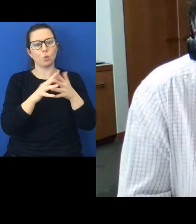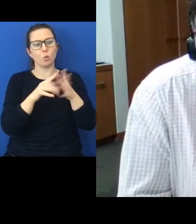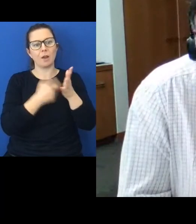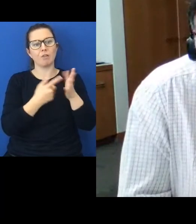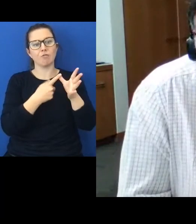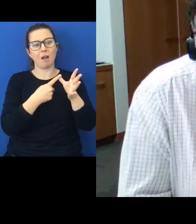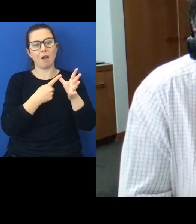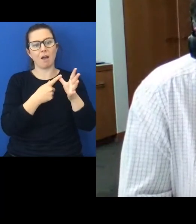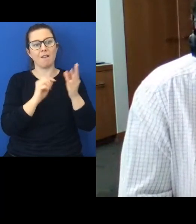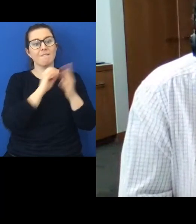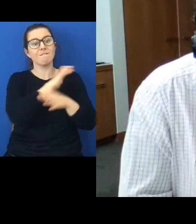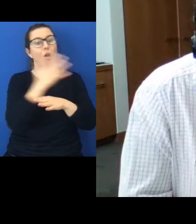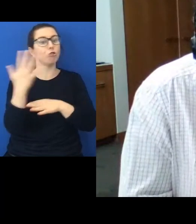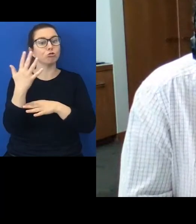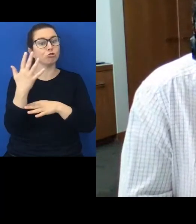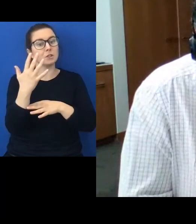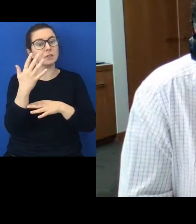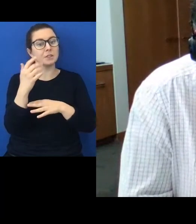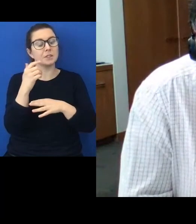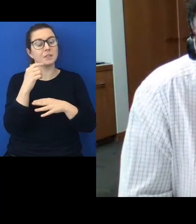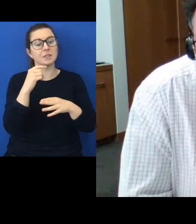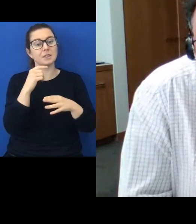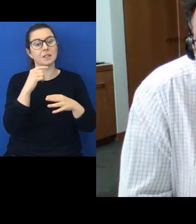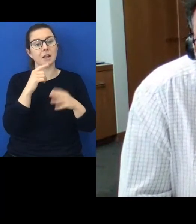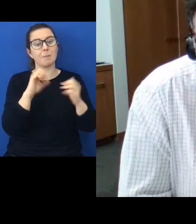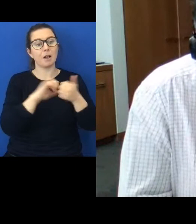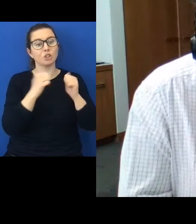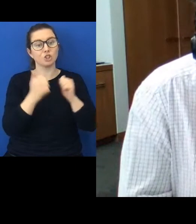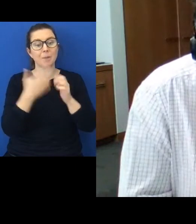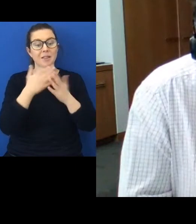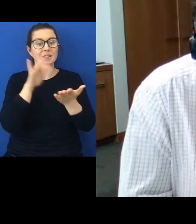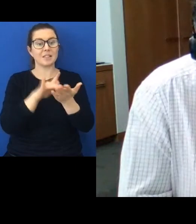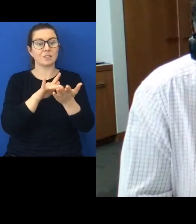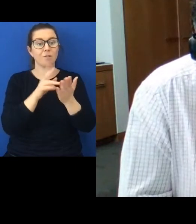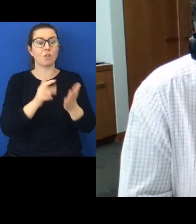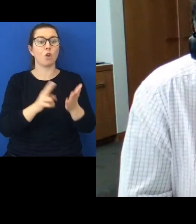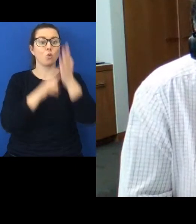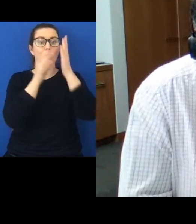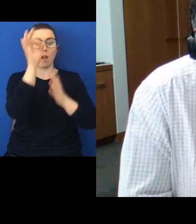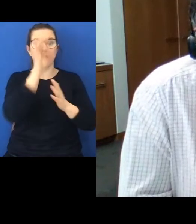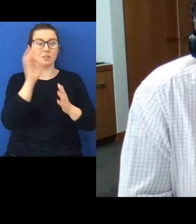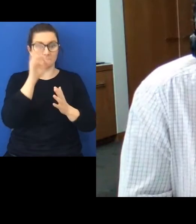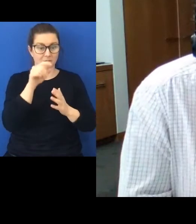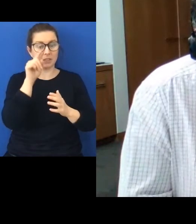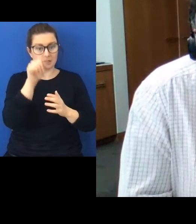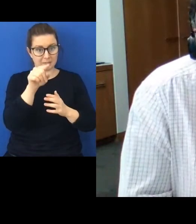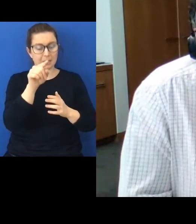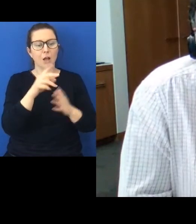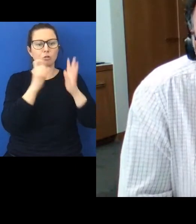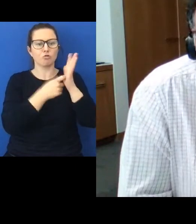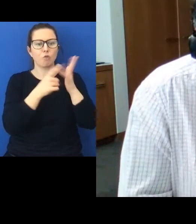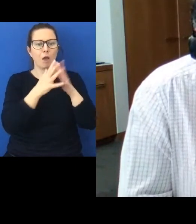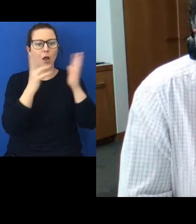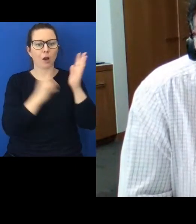partnership in which the forest in the center of the north island is also a court of legal personality and a crown